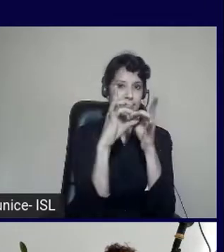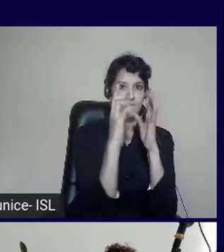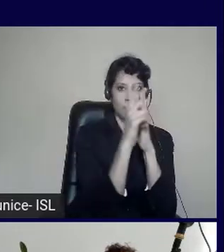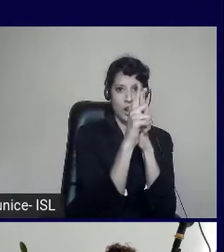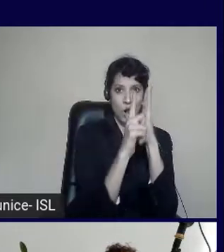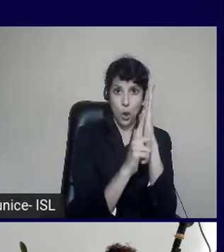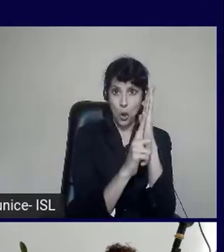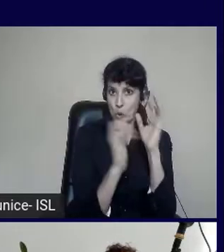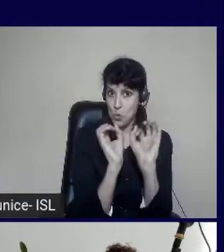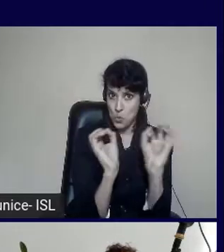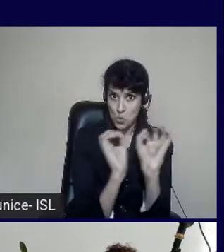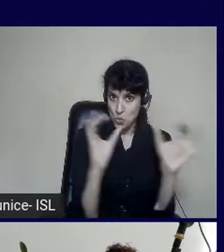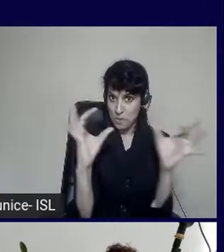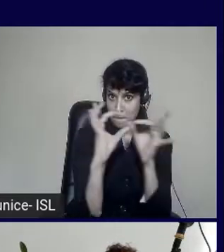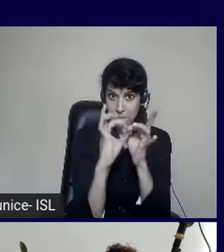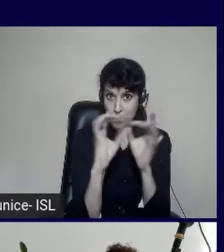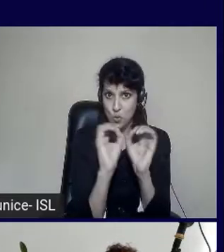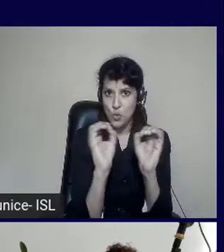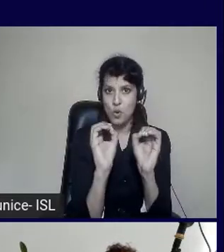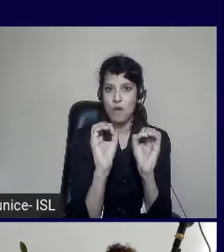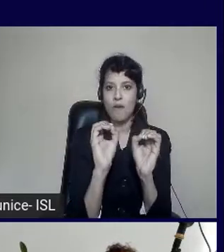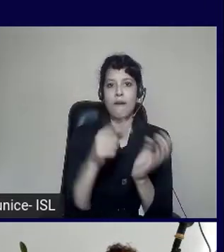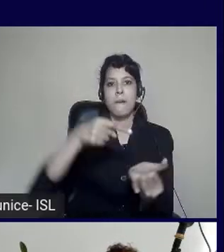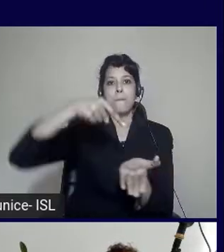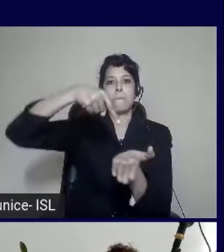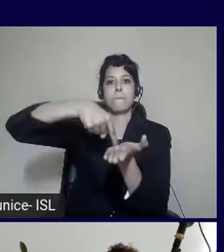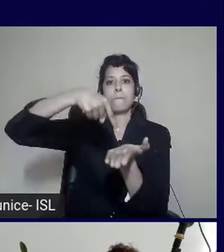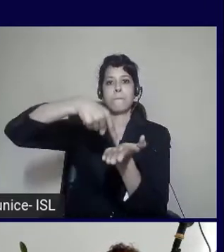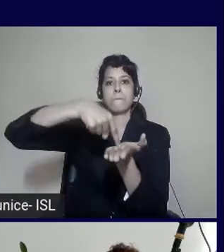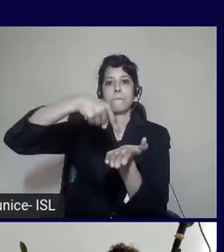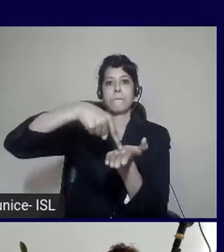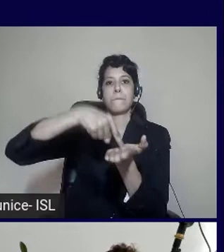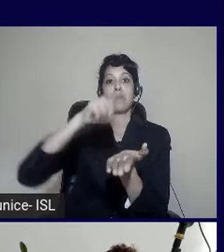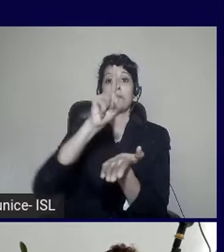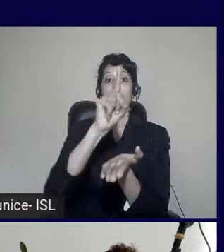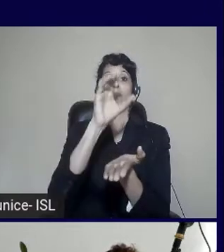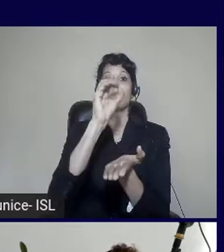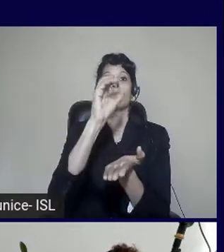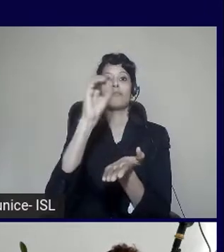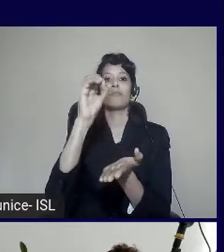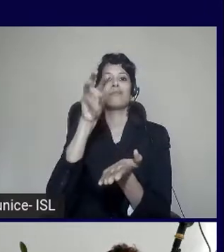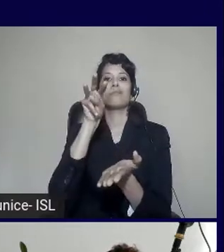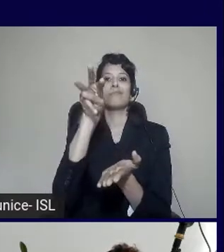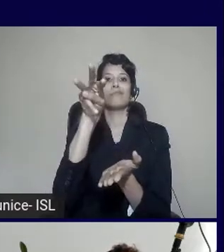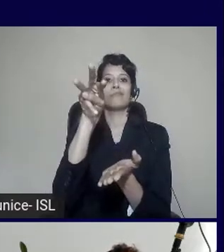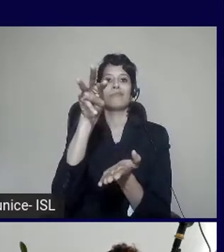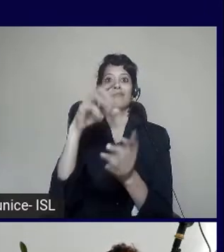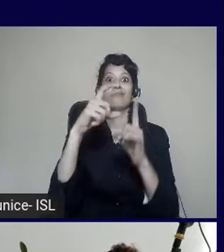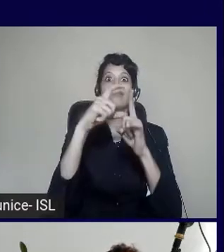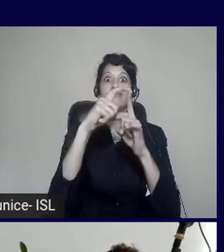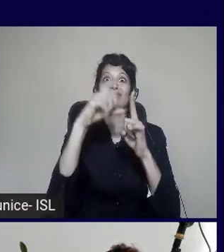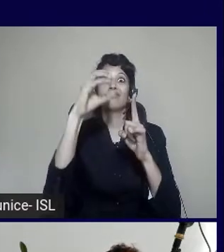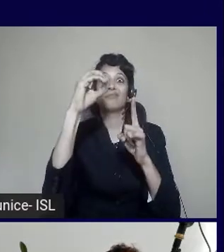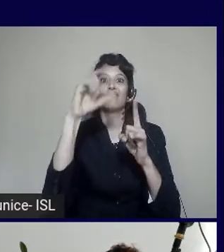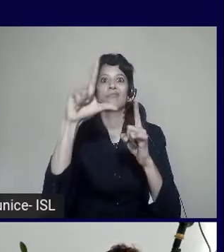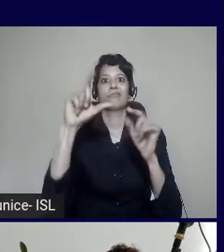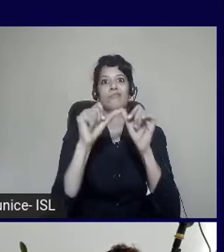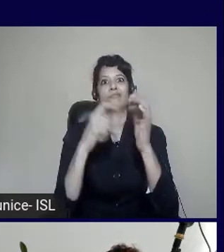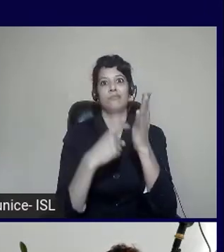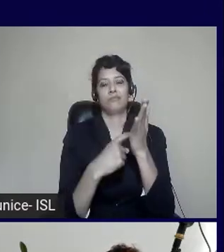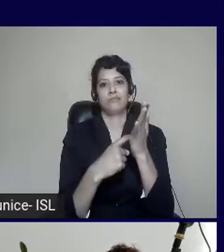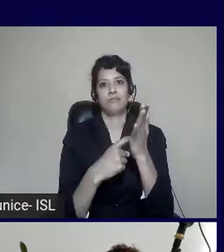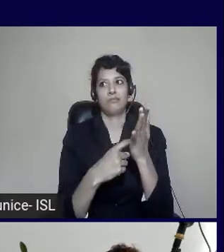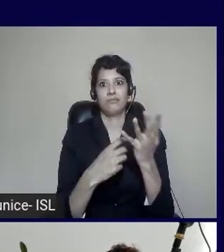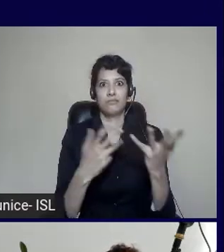per day. That's the end of your company and possibly jail time. Now, that is bigger right